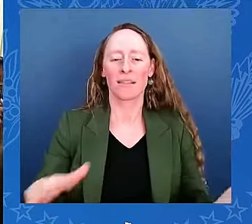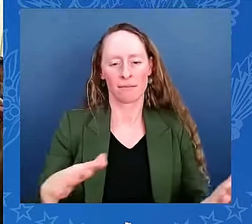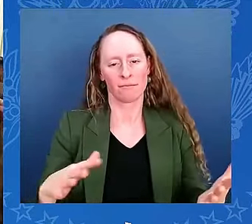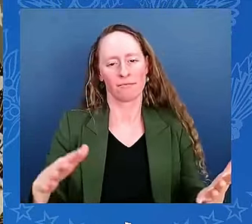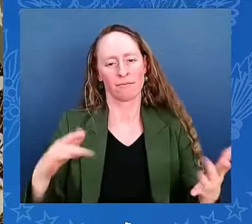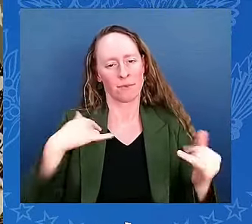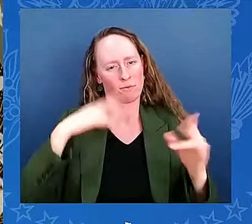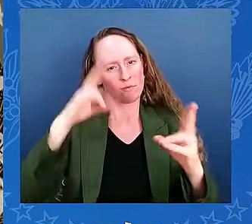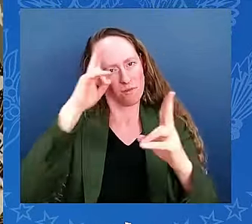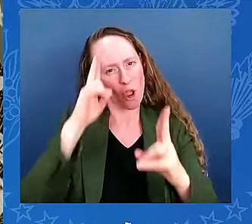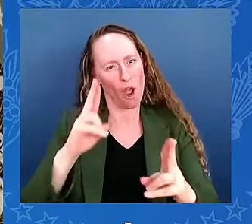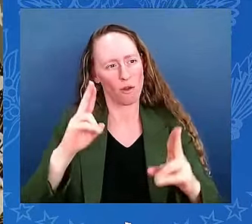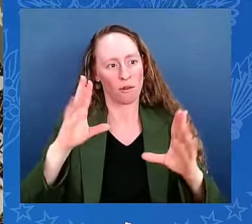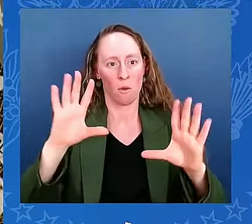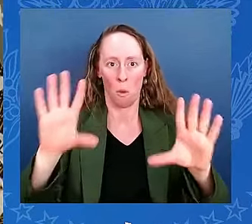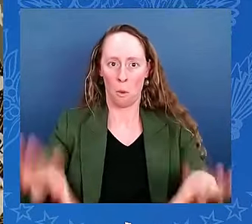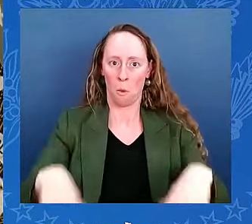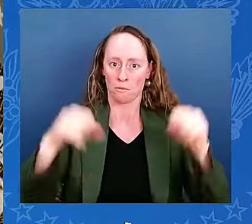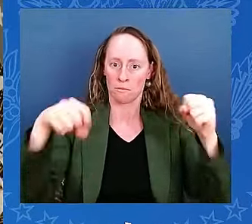House.